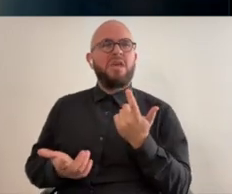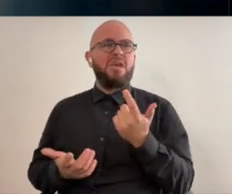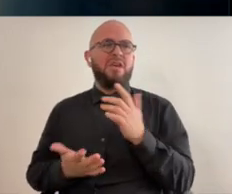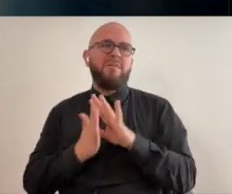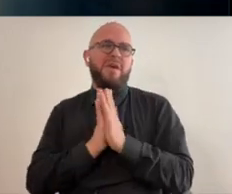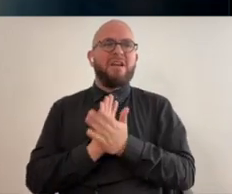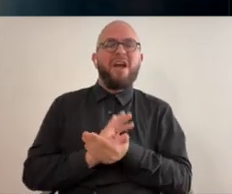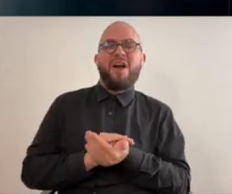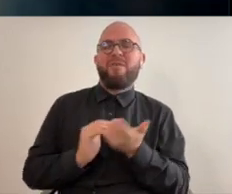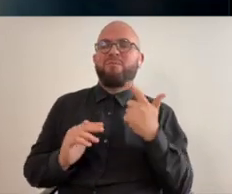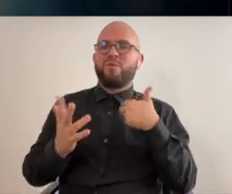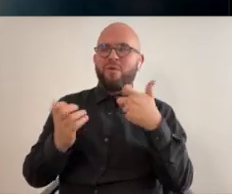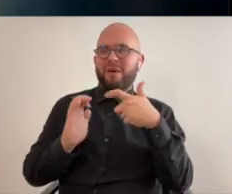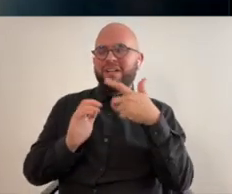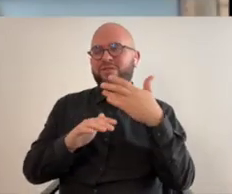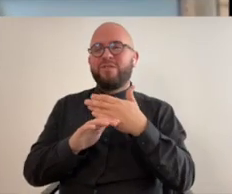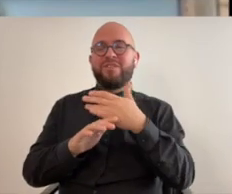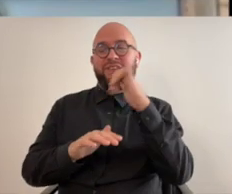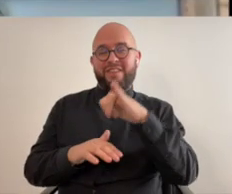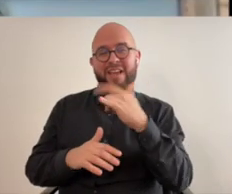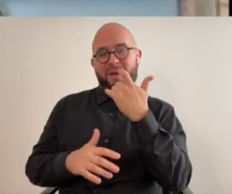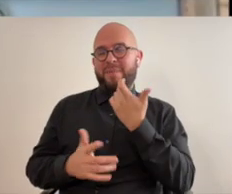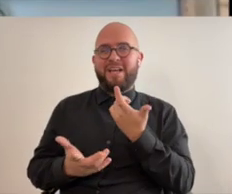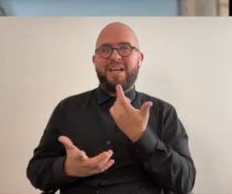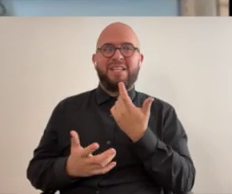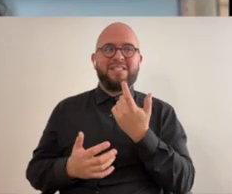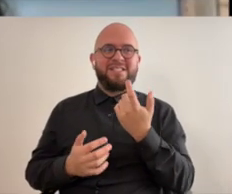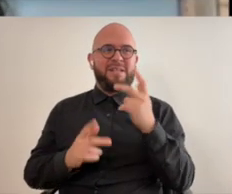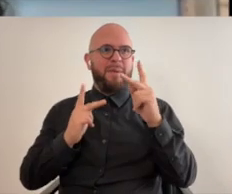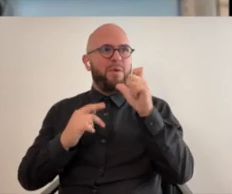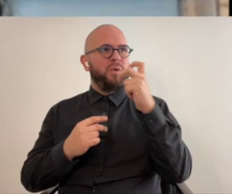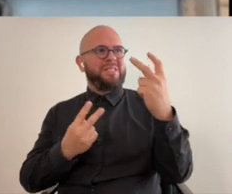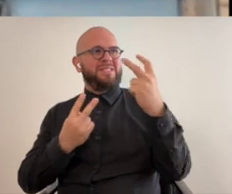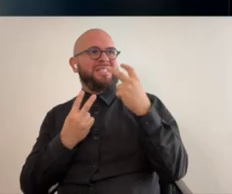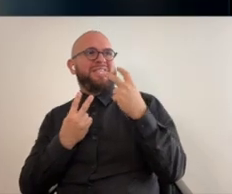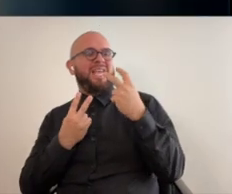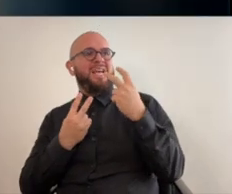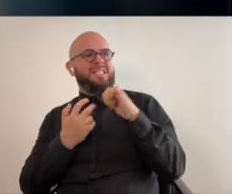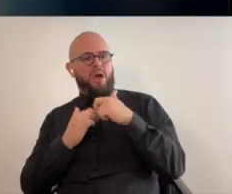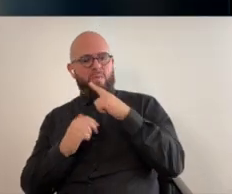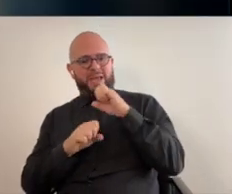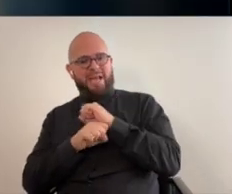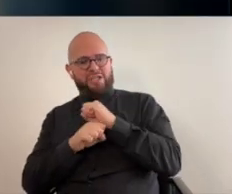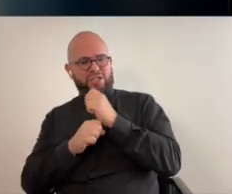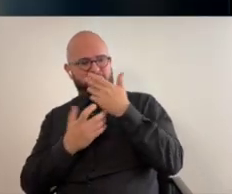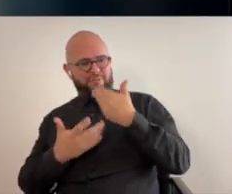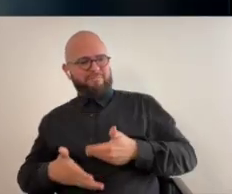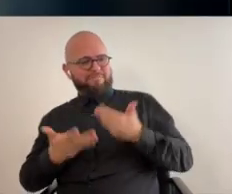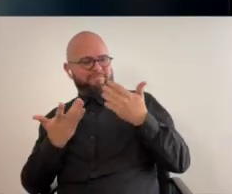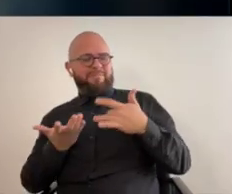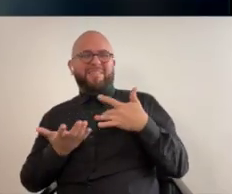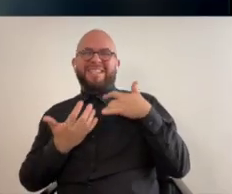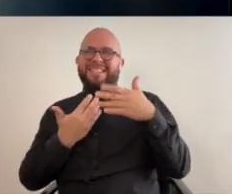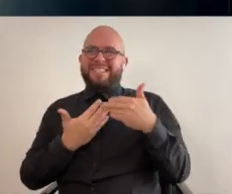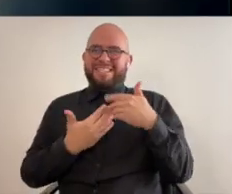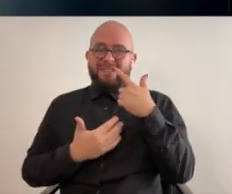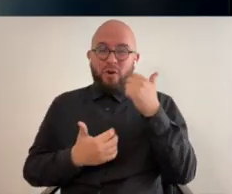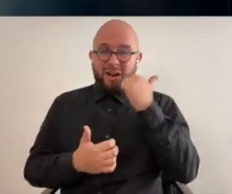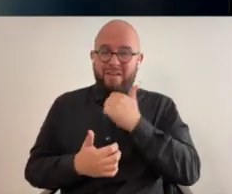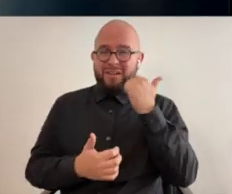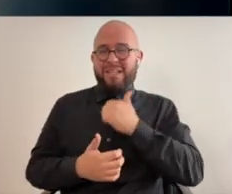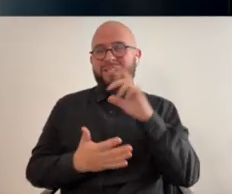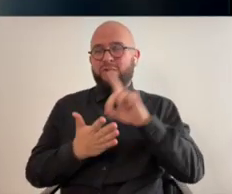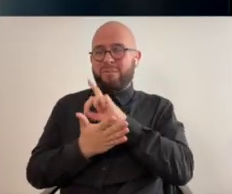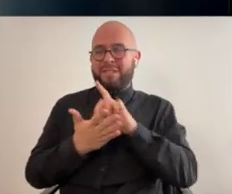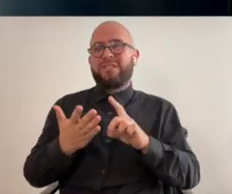like how sexy we get to be and so i wanted to share that because when people don't see us as we are it's